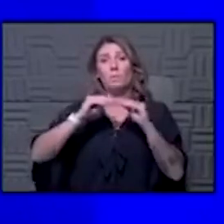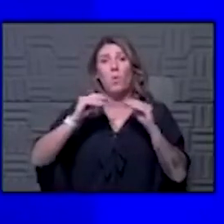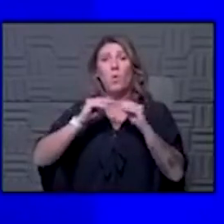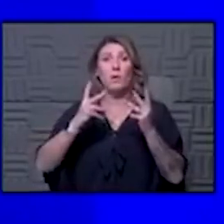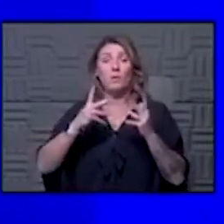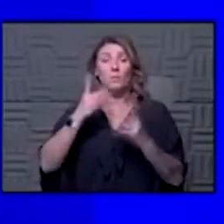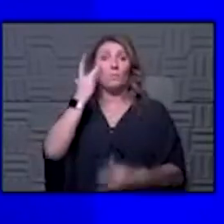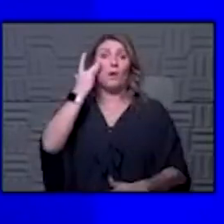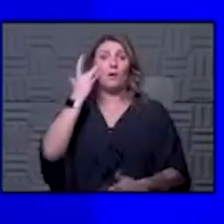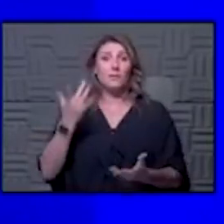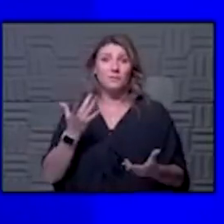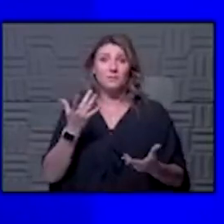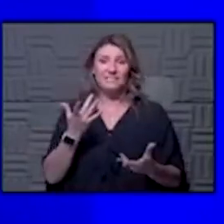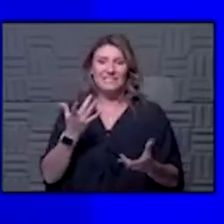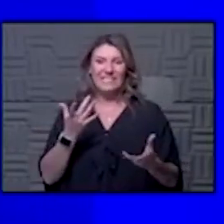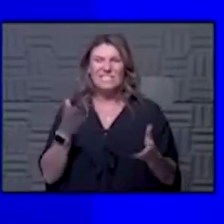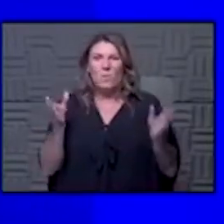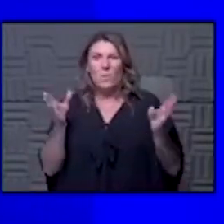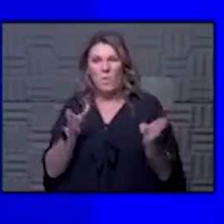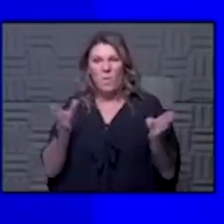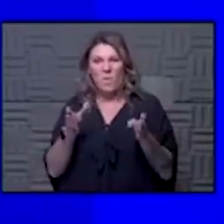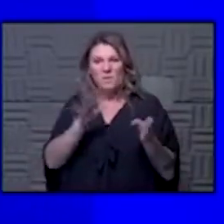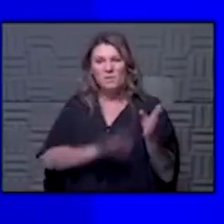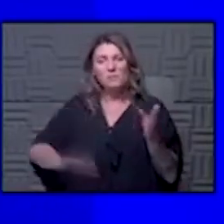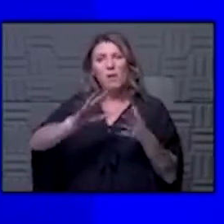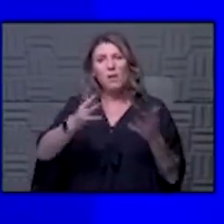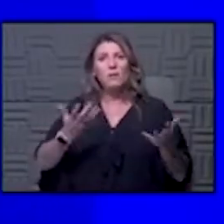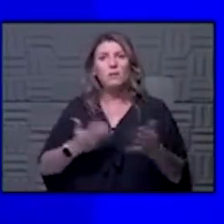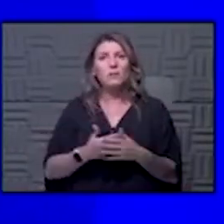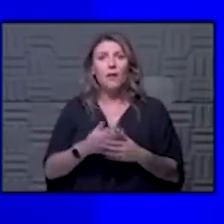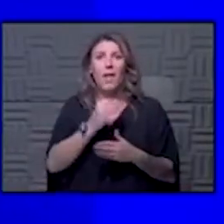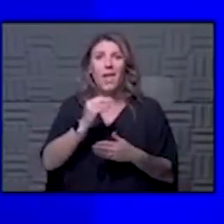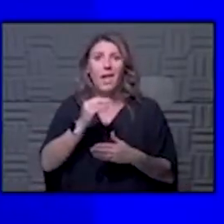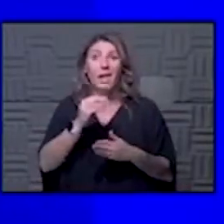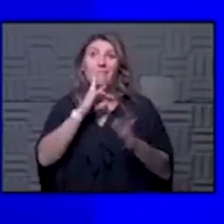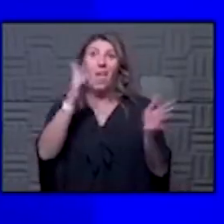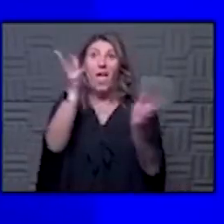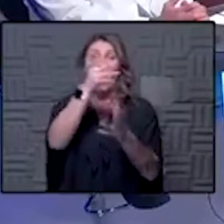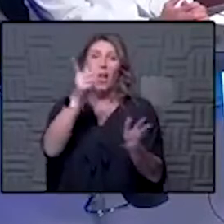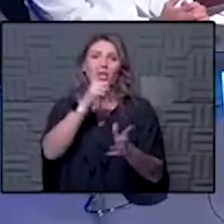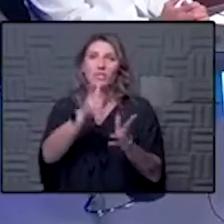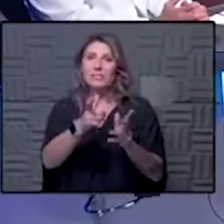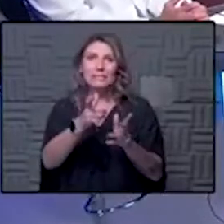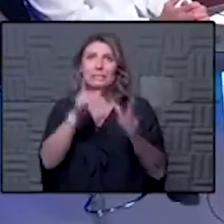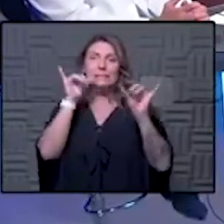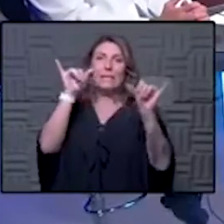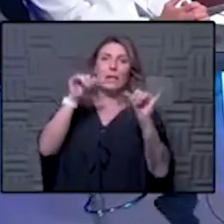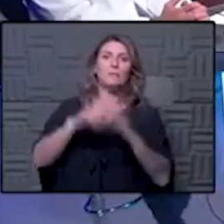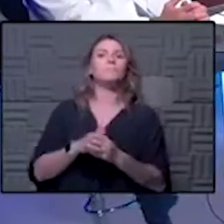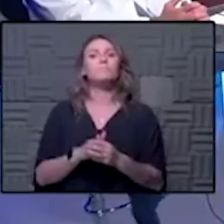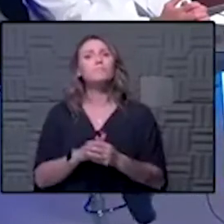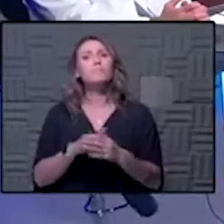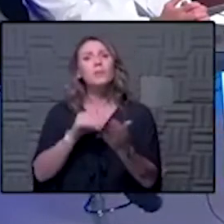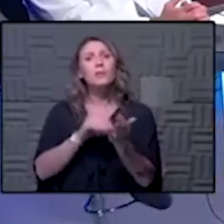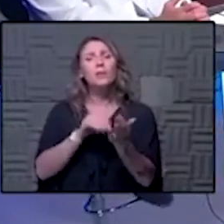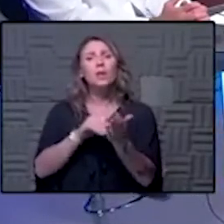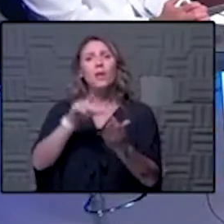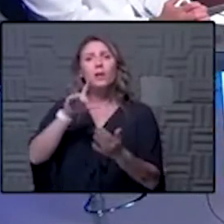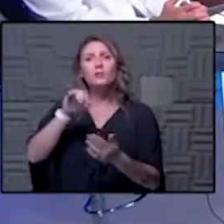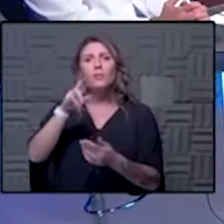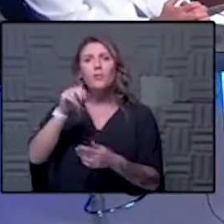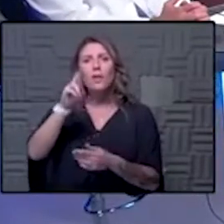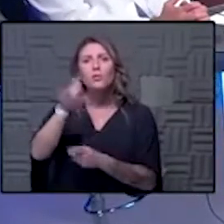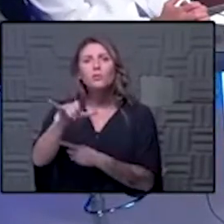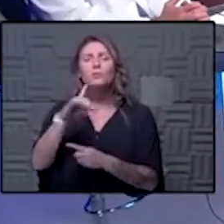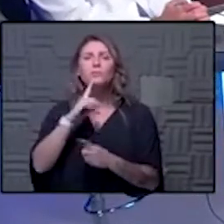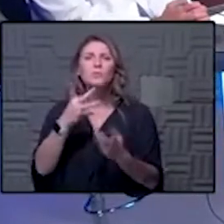just because it is an enclosed space and like you said low amounts of turnover dr larry you talk to a lot of patients every day what are you